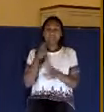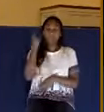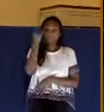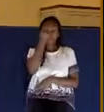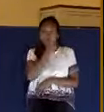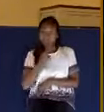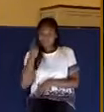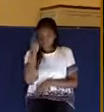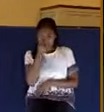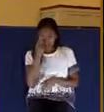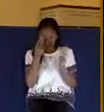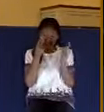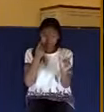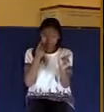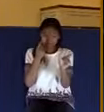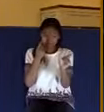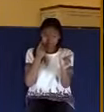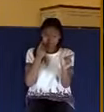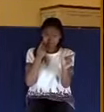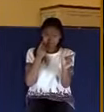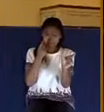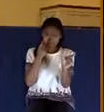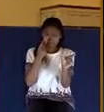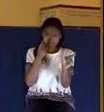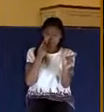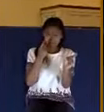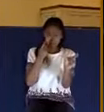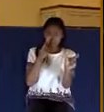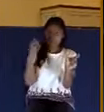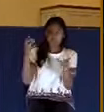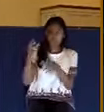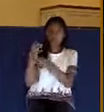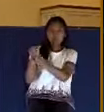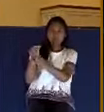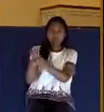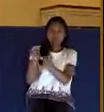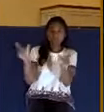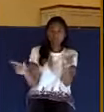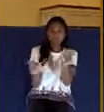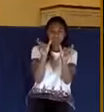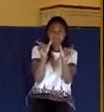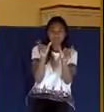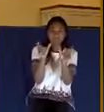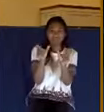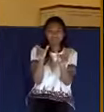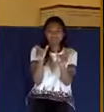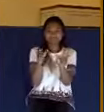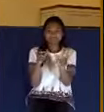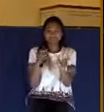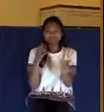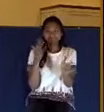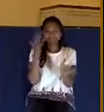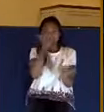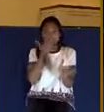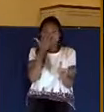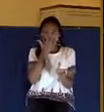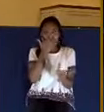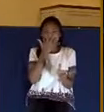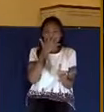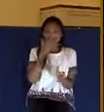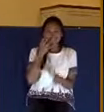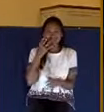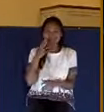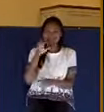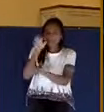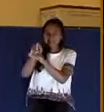and then lumbano, which means to lay hold of, to lay hold of someone's face, to look at their face